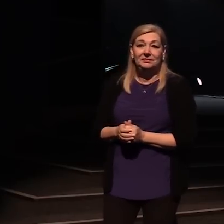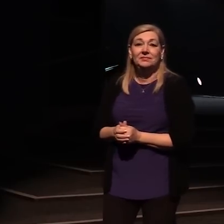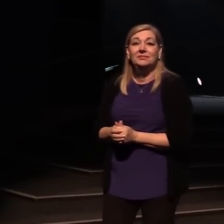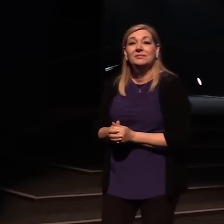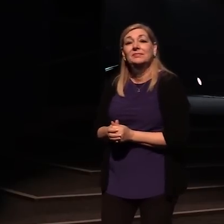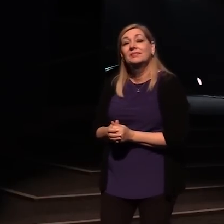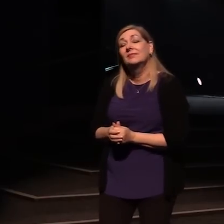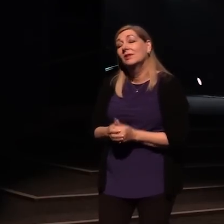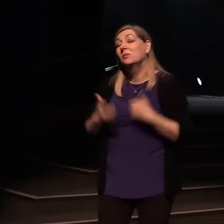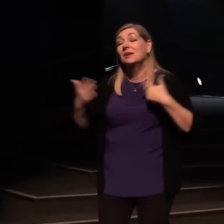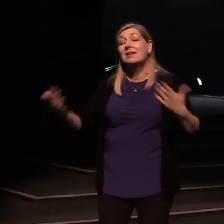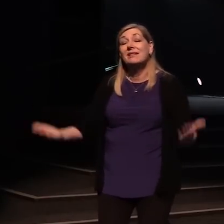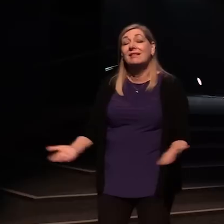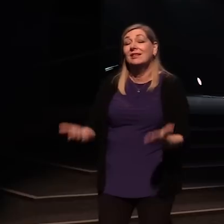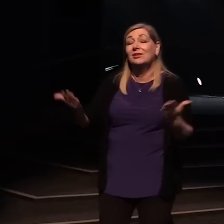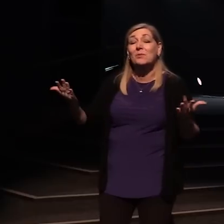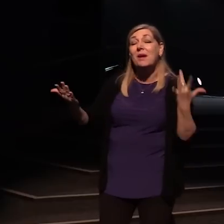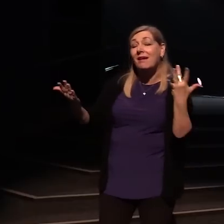We're here for you.